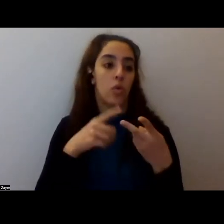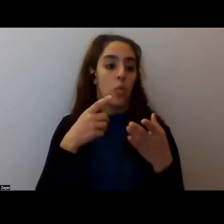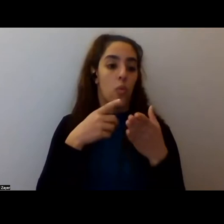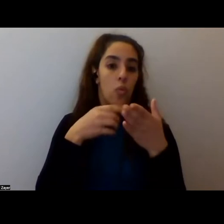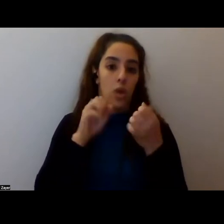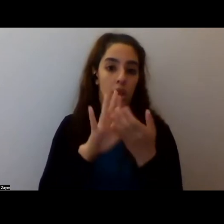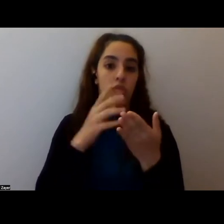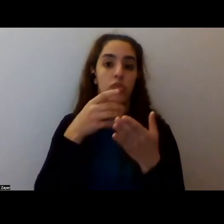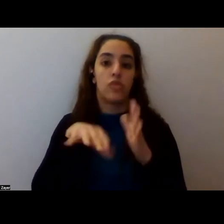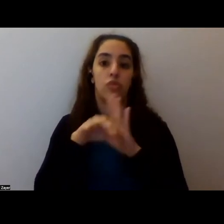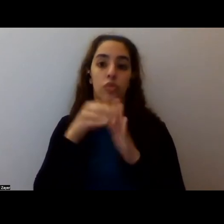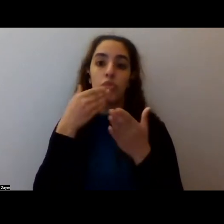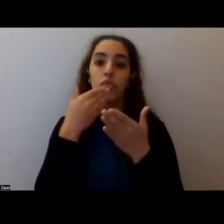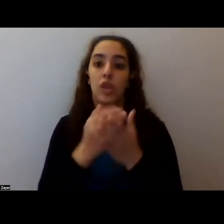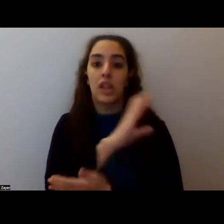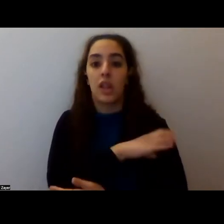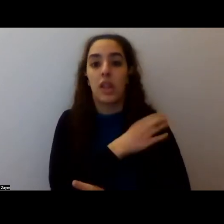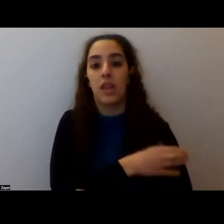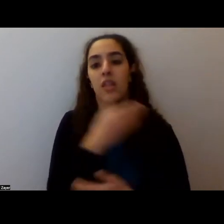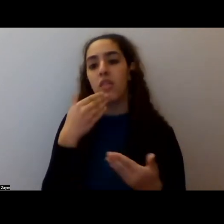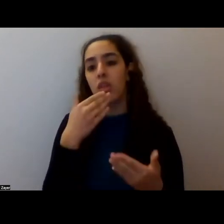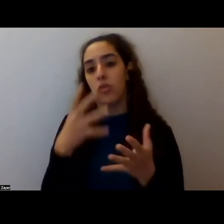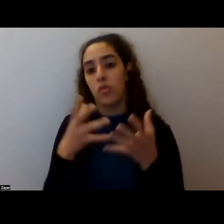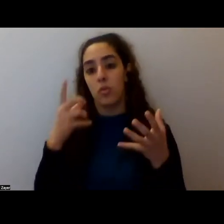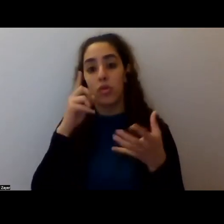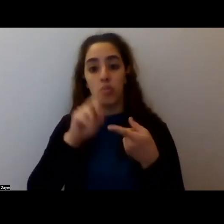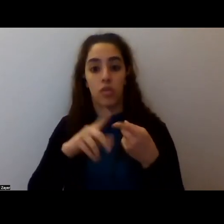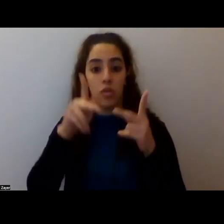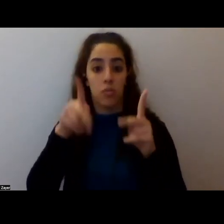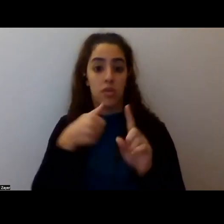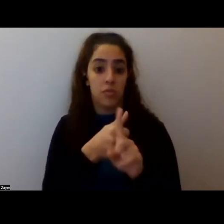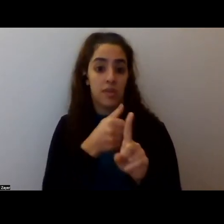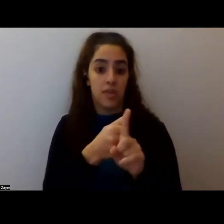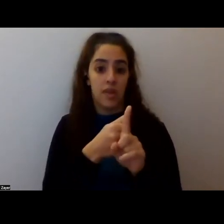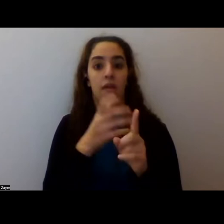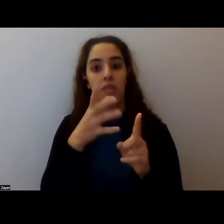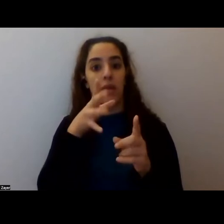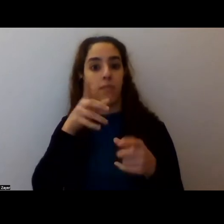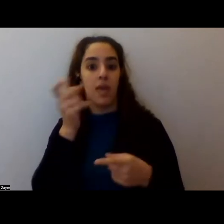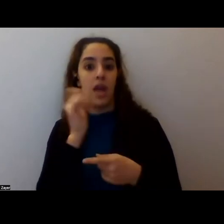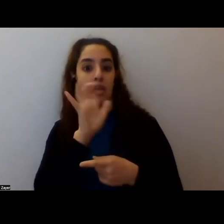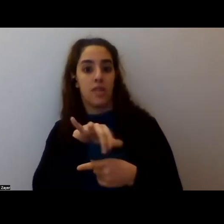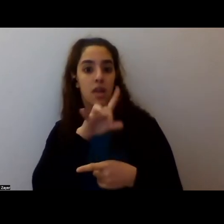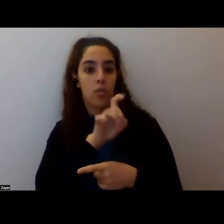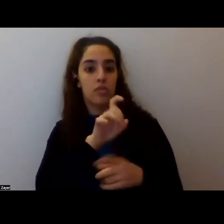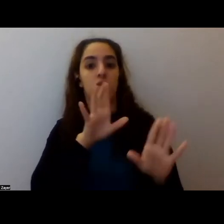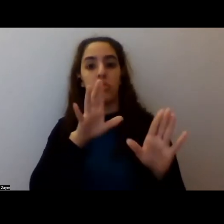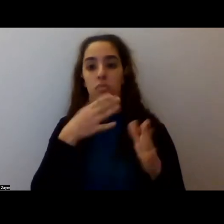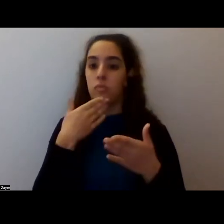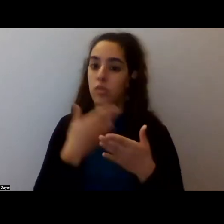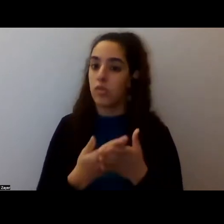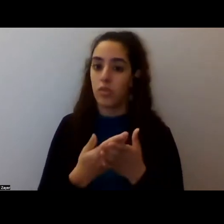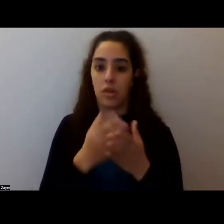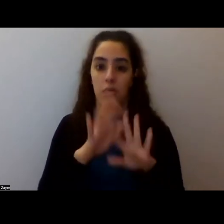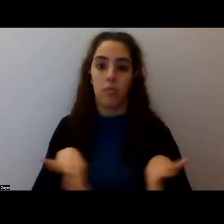like that. And I think, thank you so much to the person in the comments who addressed that. It's absolutely important thing to bring up in